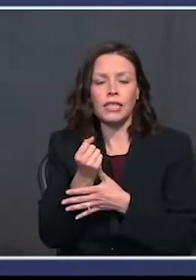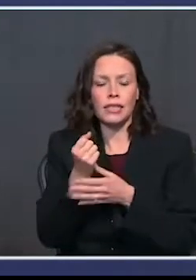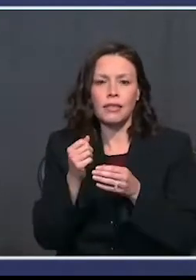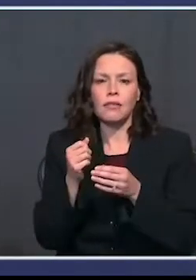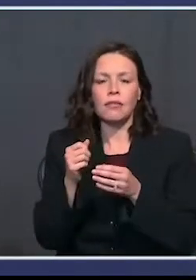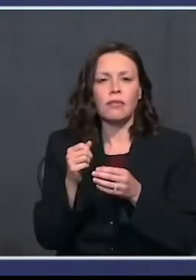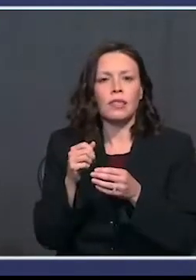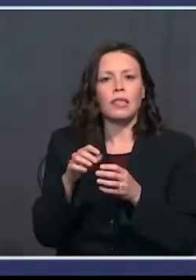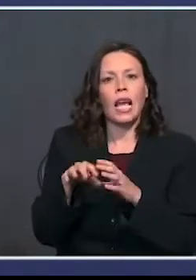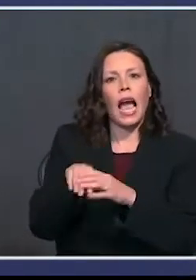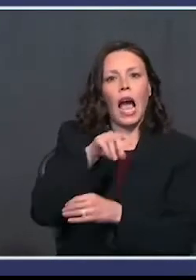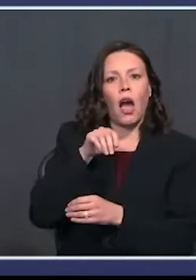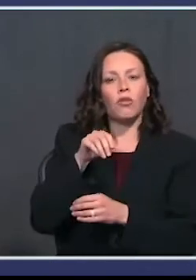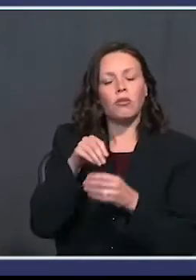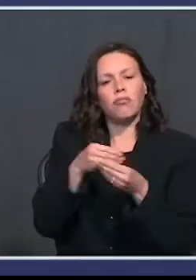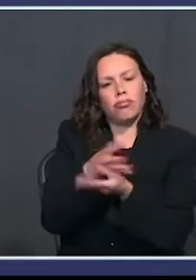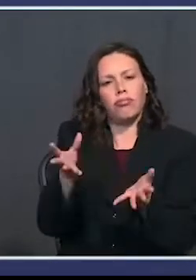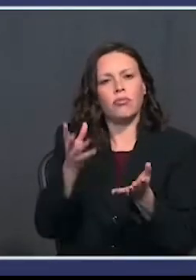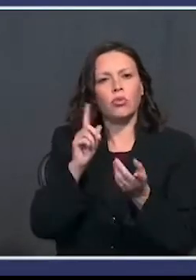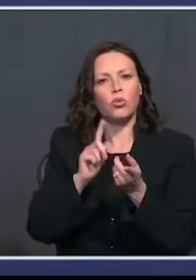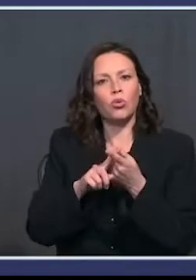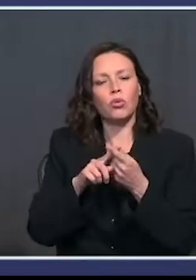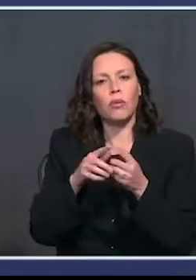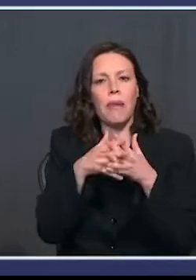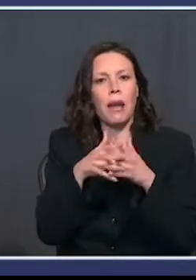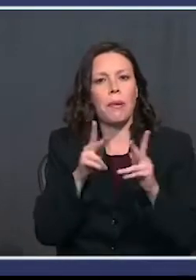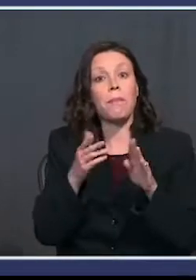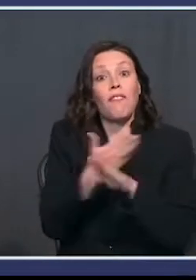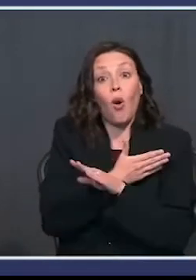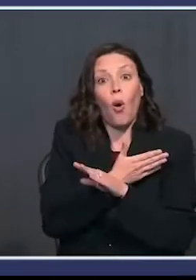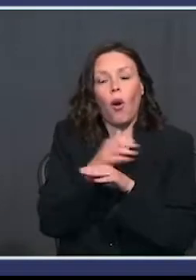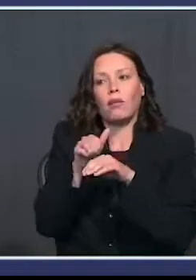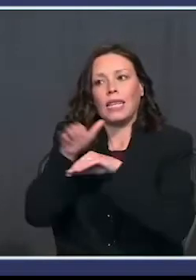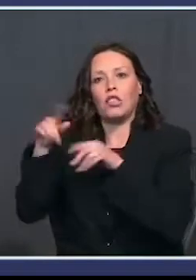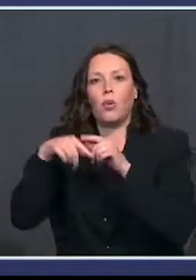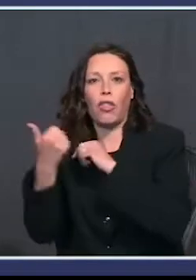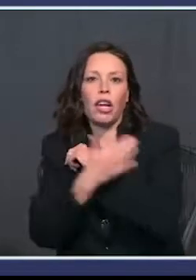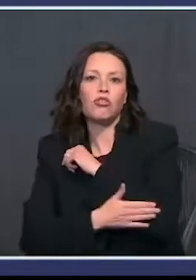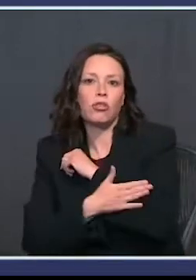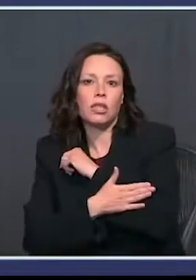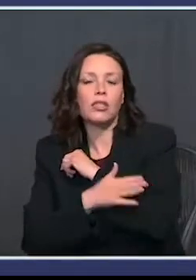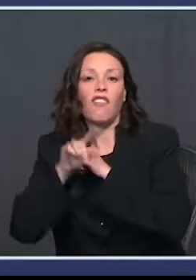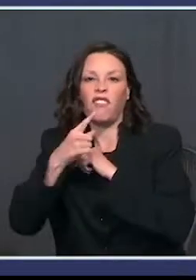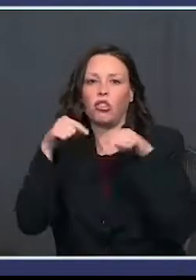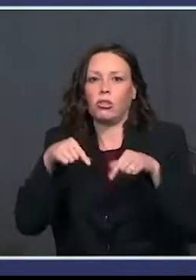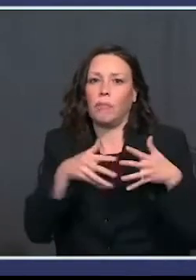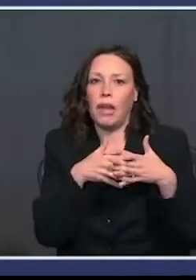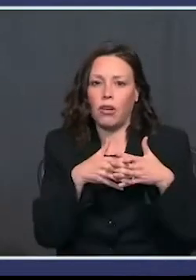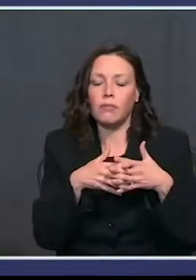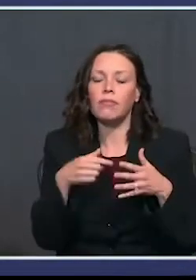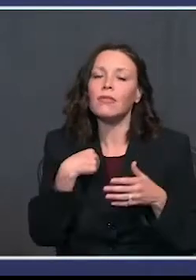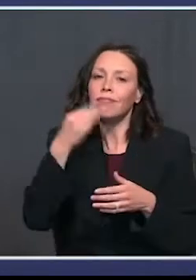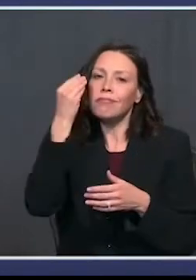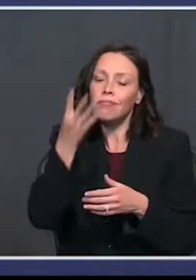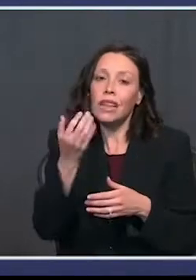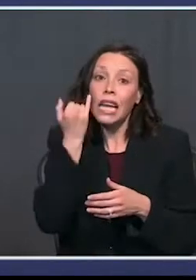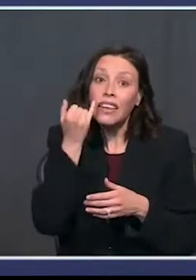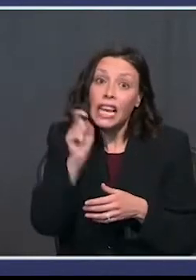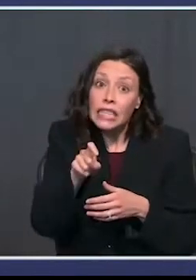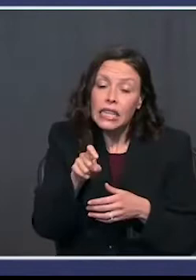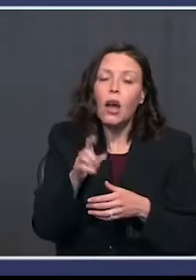out of the vaccine to American citizens before sending it to other nations. Now, if necessary, I told you, we'll